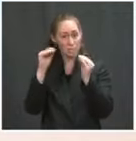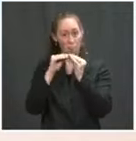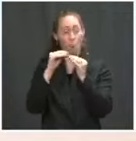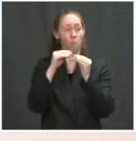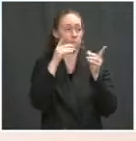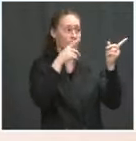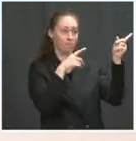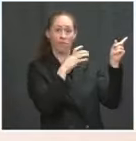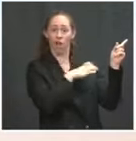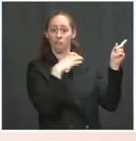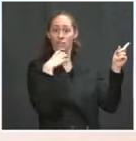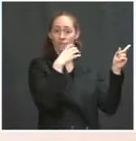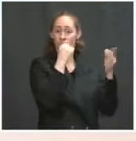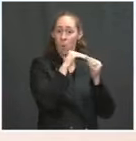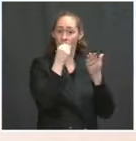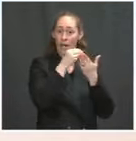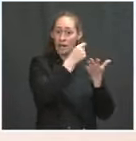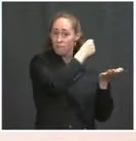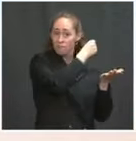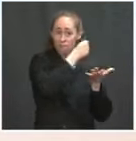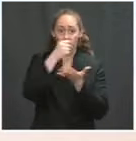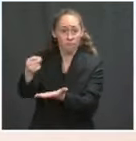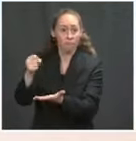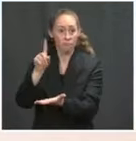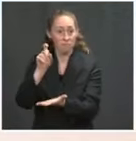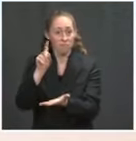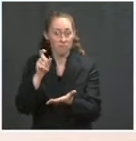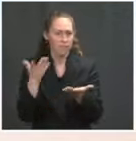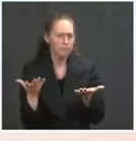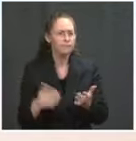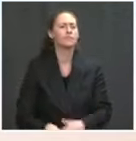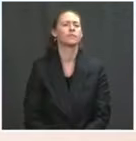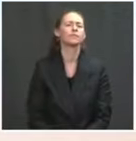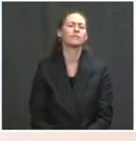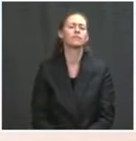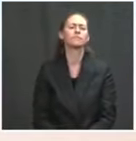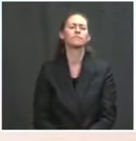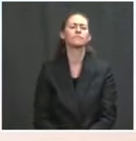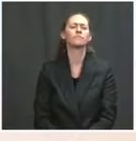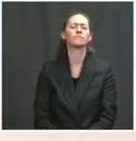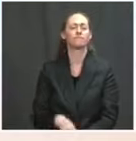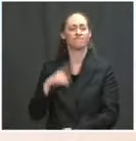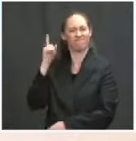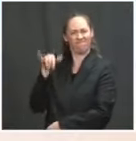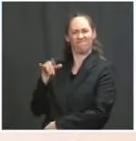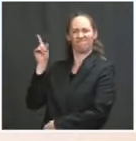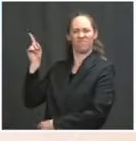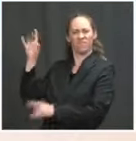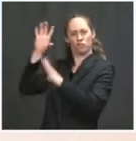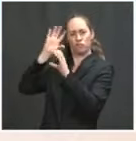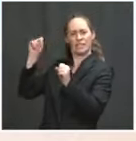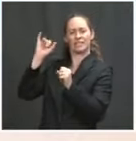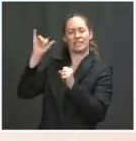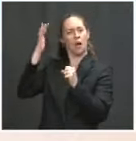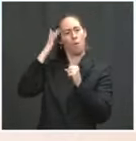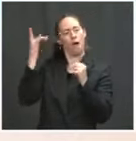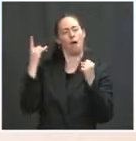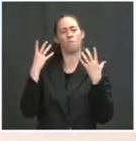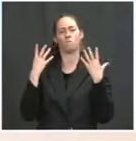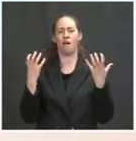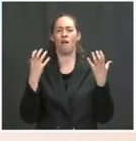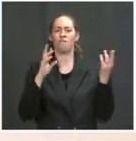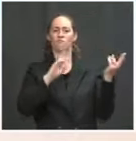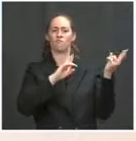Plan as a continuation and as allowing us to basically cement and make more permanent the gains that we've seen from the American Rescue Plan.